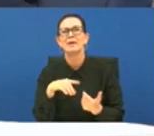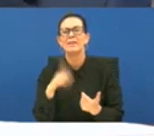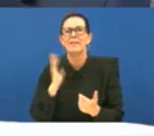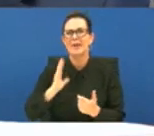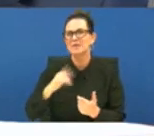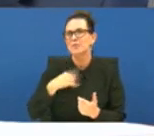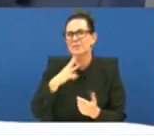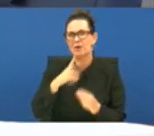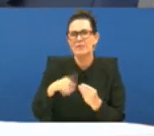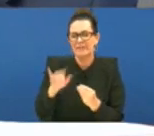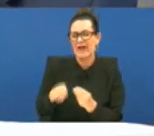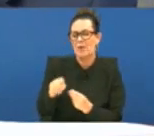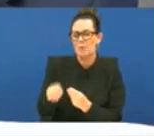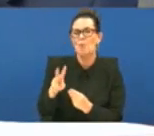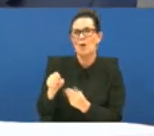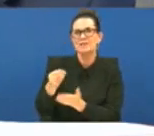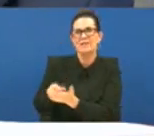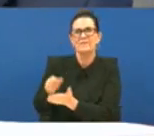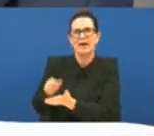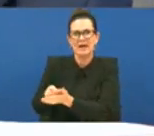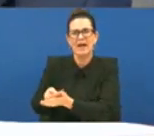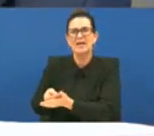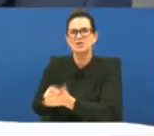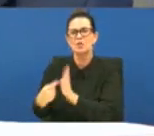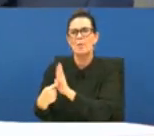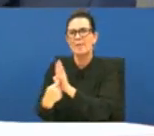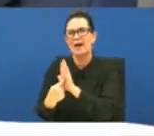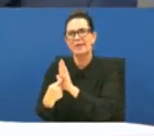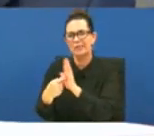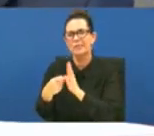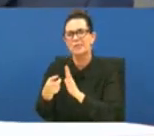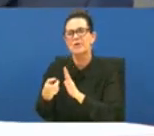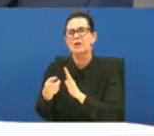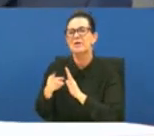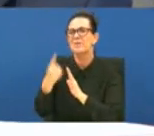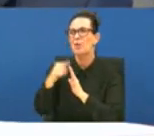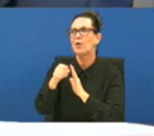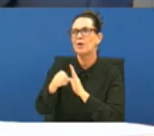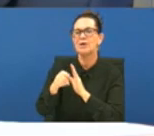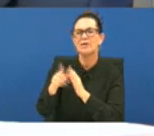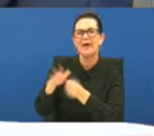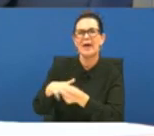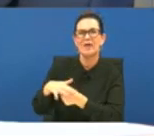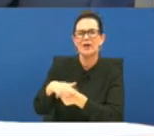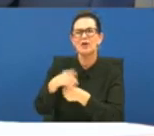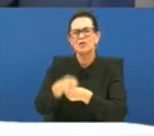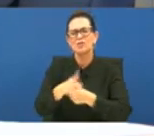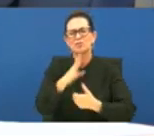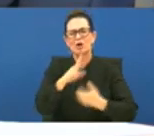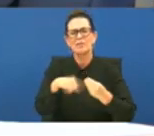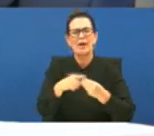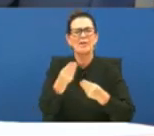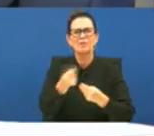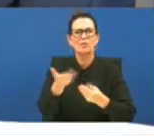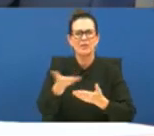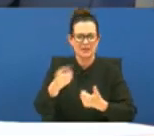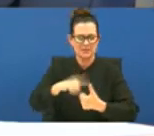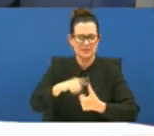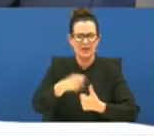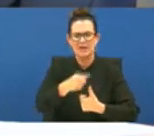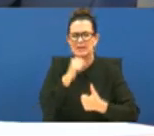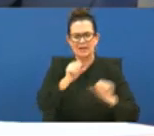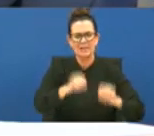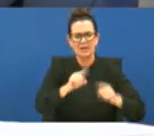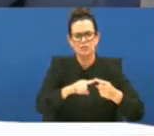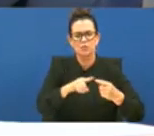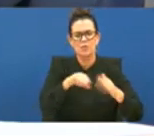that really was the financial model that this tax was sold to the public on you touched on a couple of items uh one was the inability to access